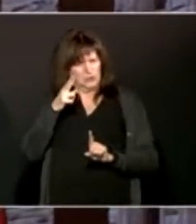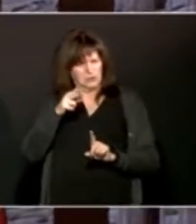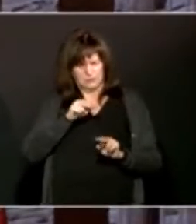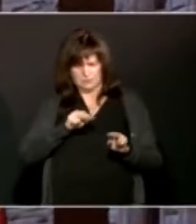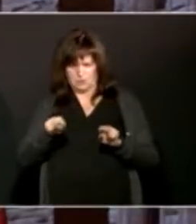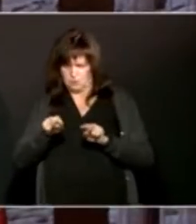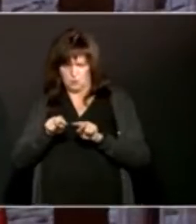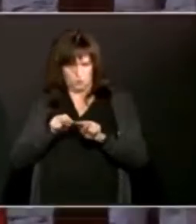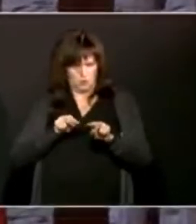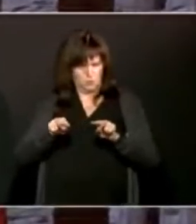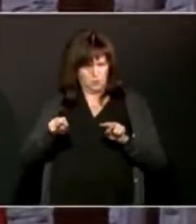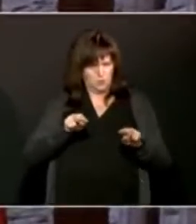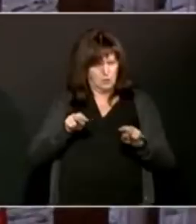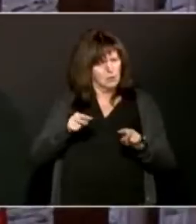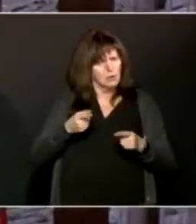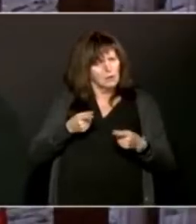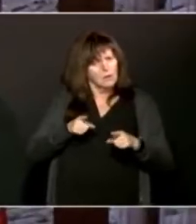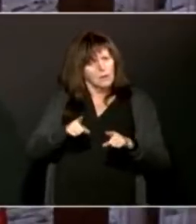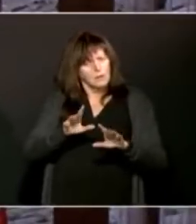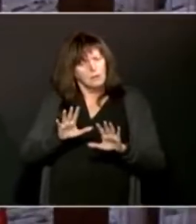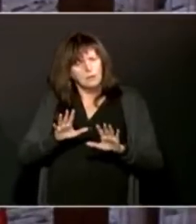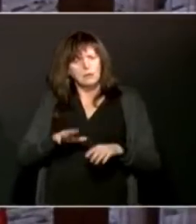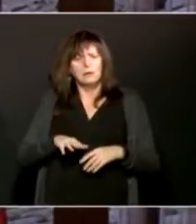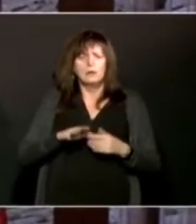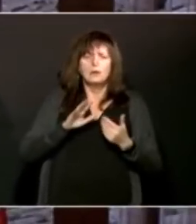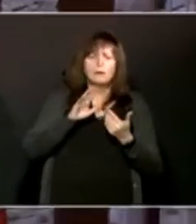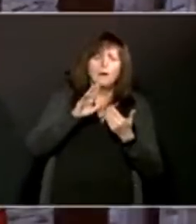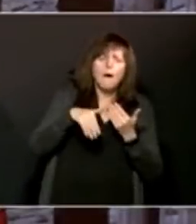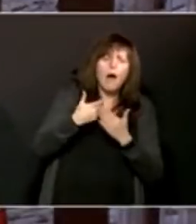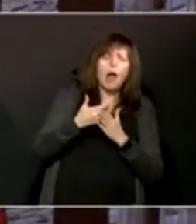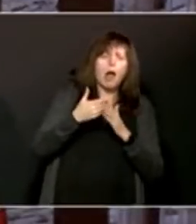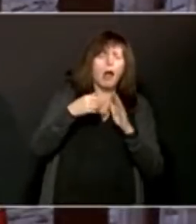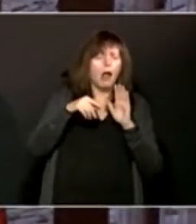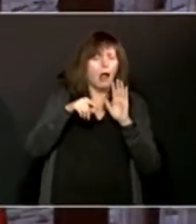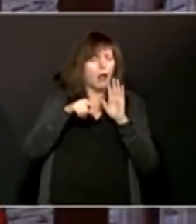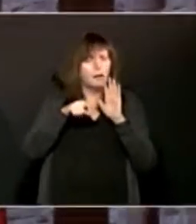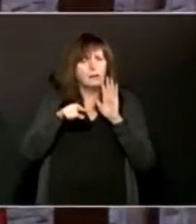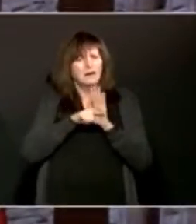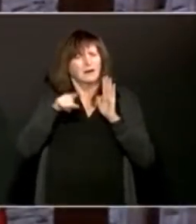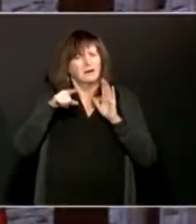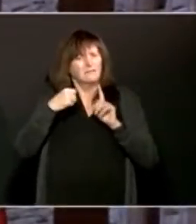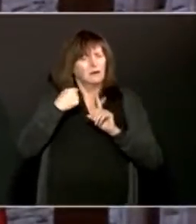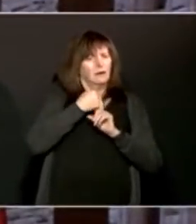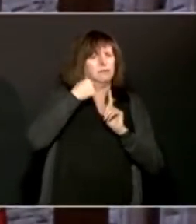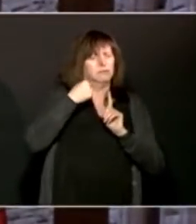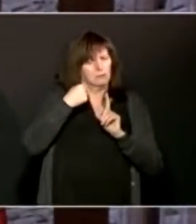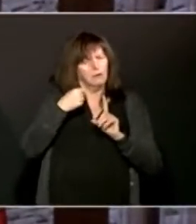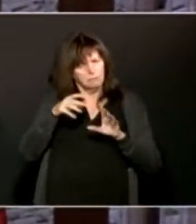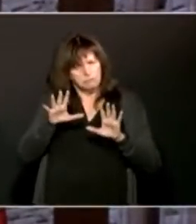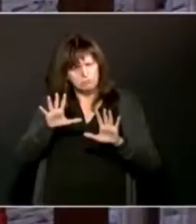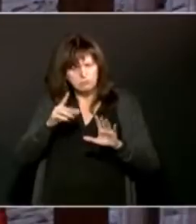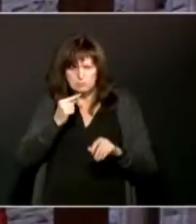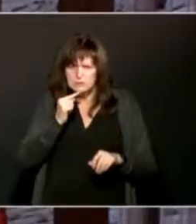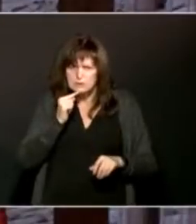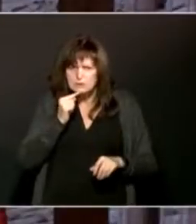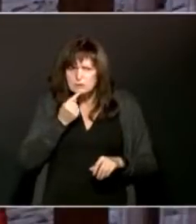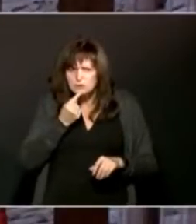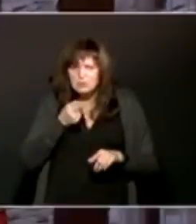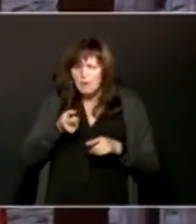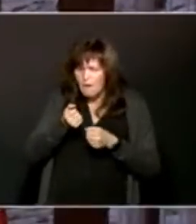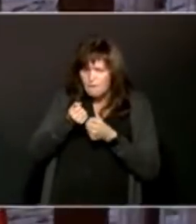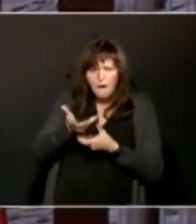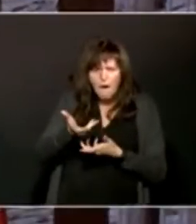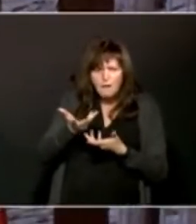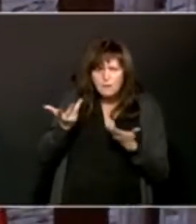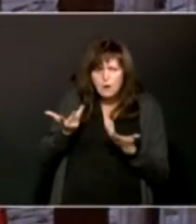all events are taken seriously and we'd like to investigate those completely to see if there is a causal relationship or an